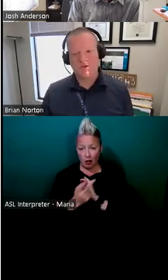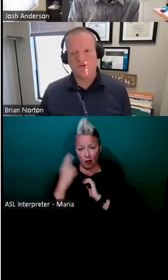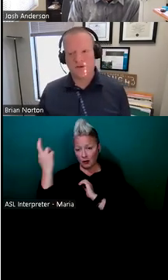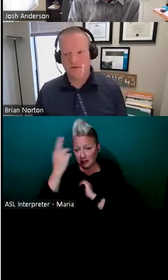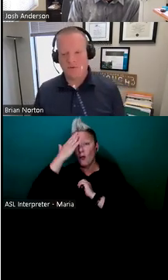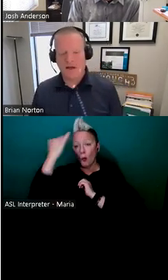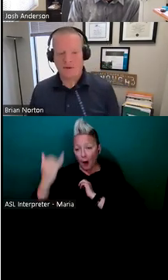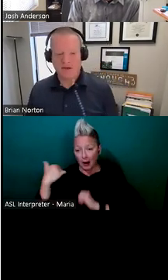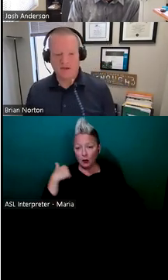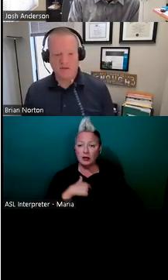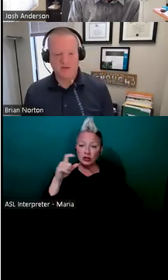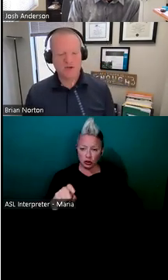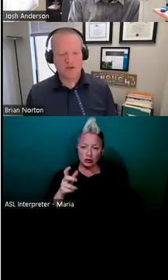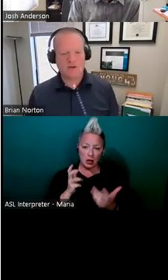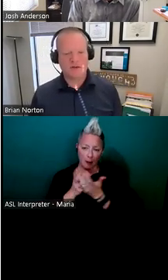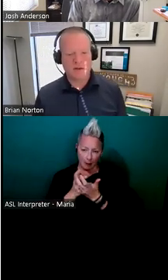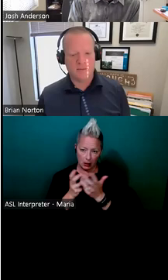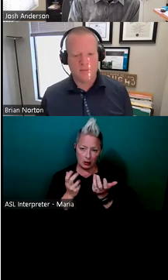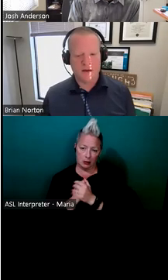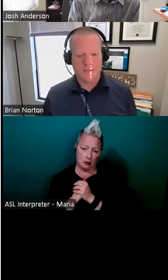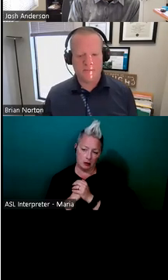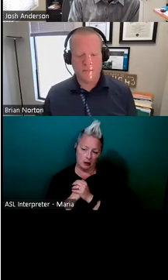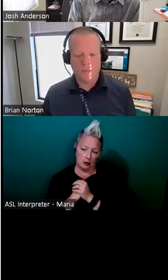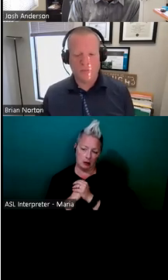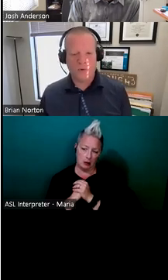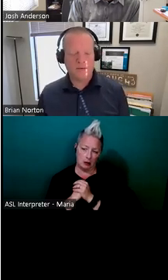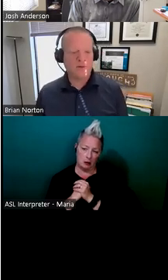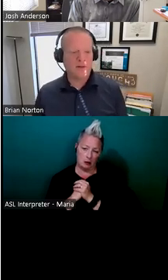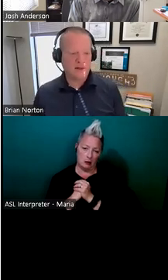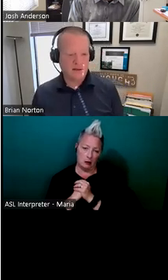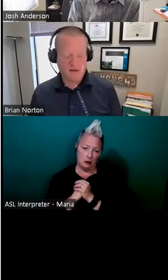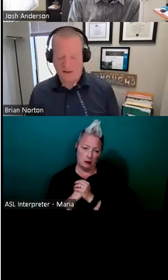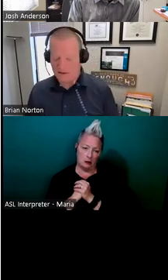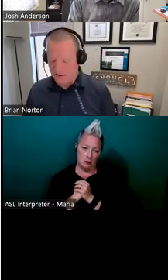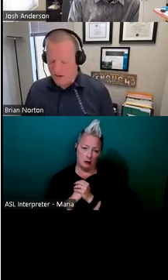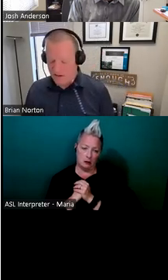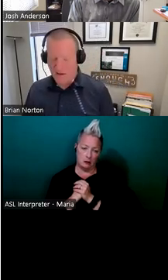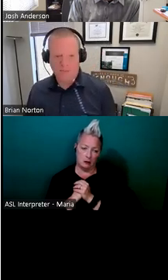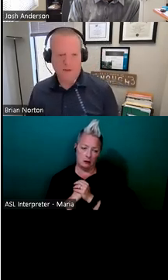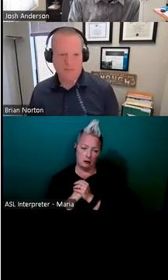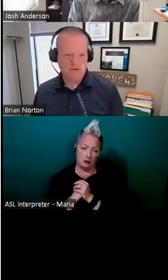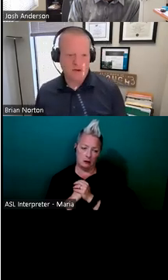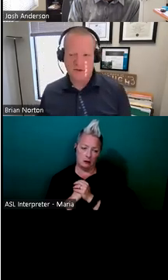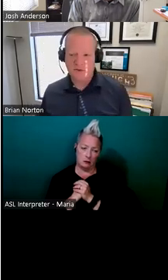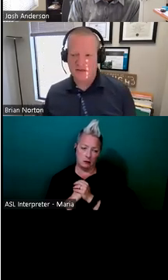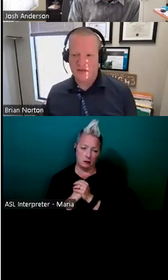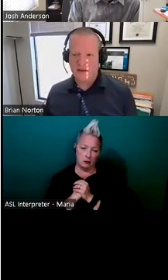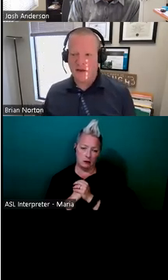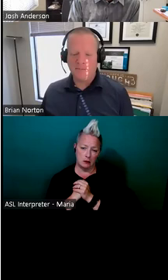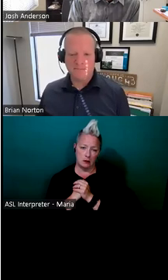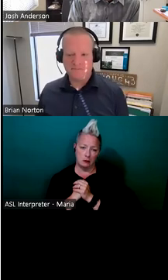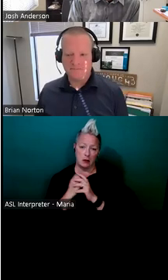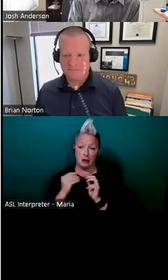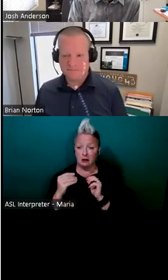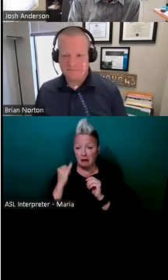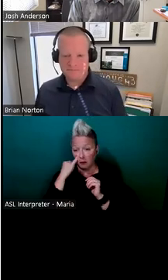why we should do accommodations and should look at them, um, more completely and, um, be able to address those as they come